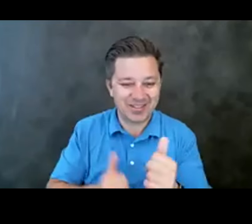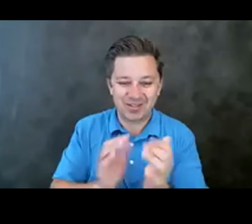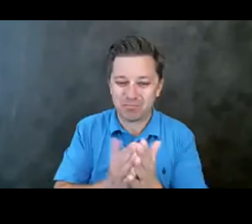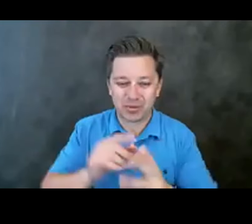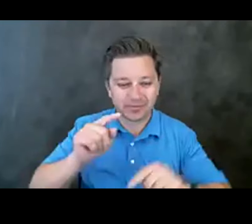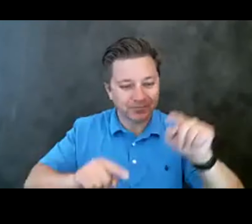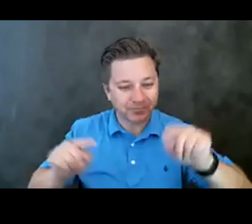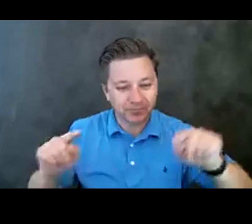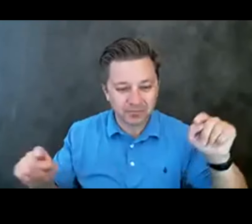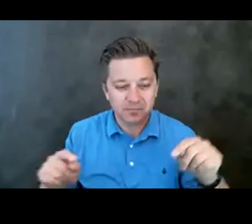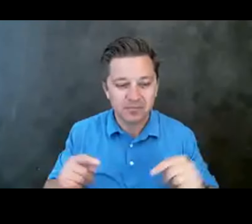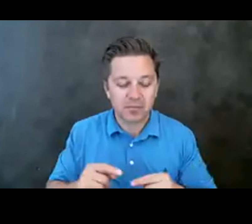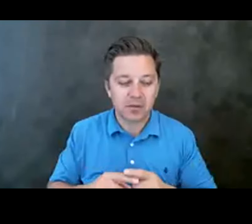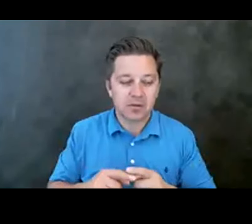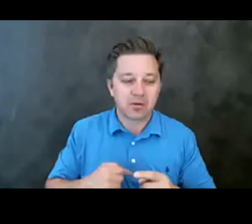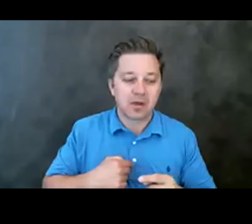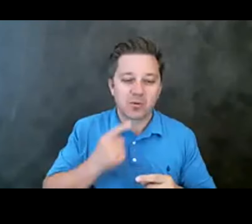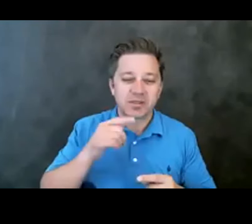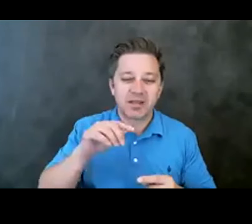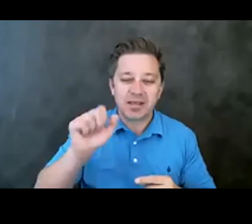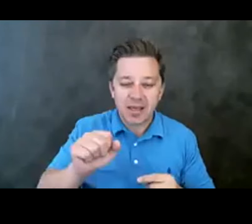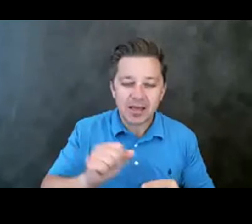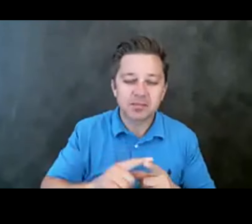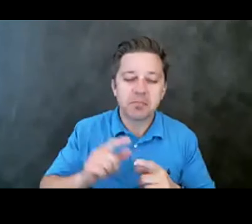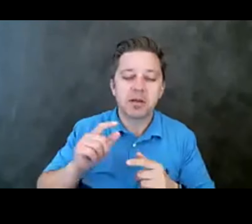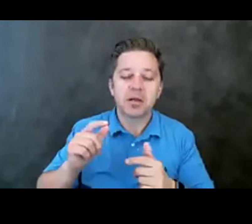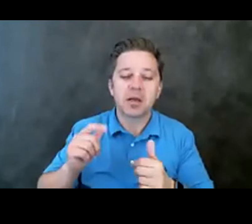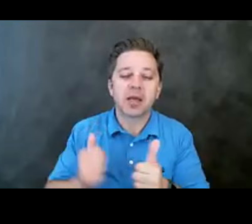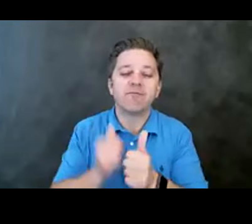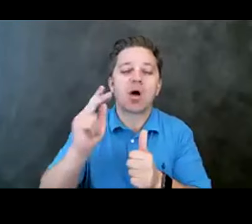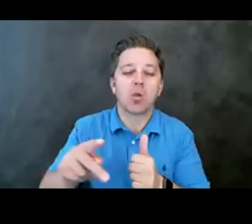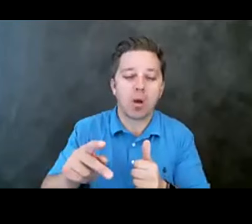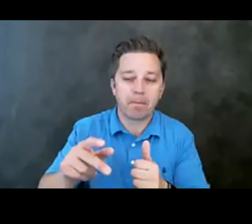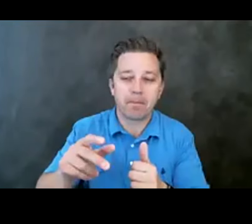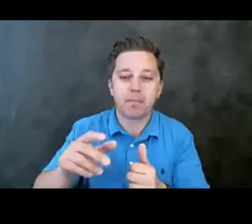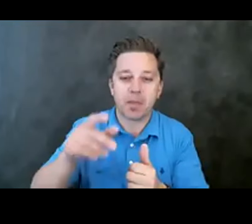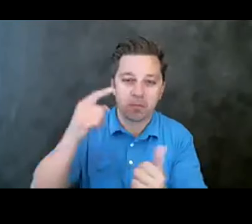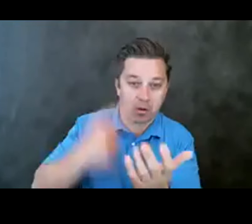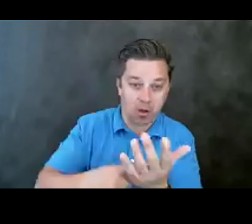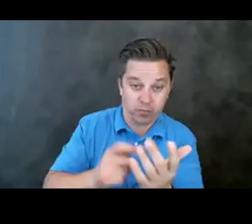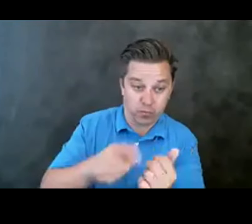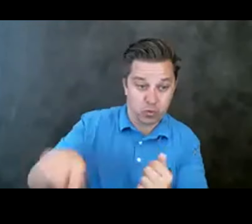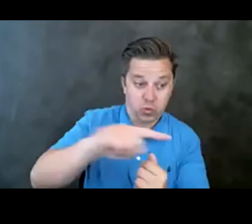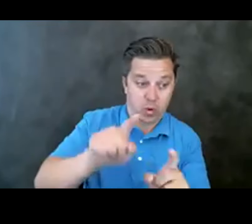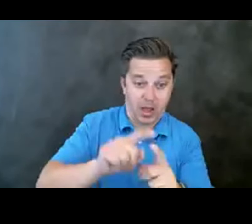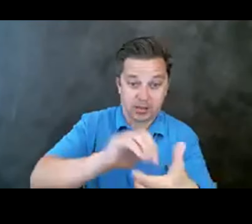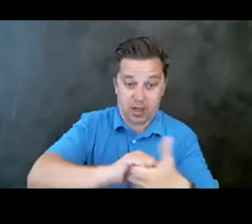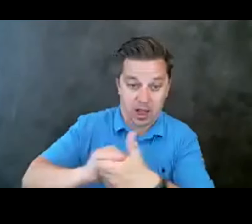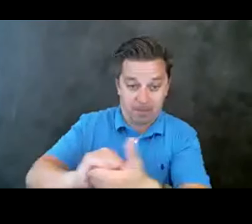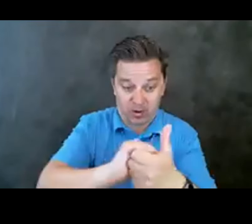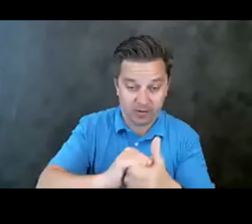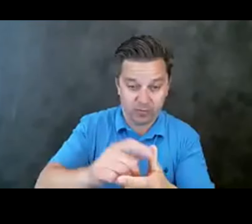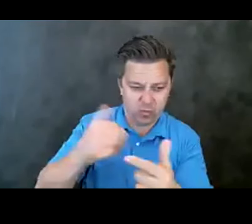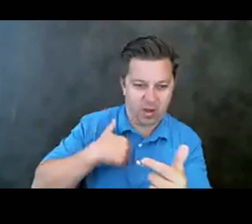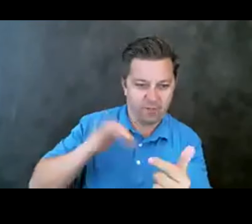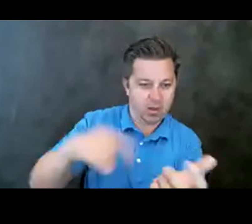to say yes, uh, but let us follow up and then let that be part of a conversation that you as a collaborative have, uh, cause that's really something